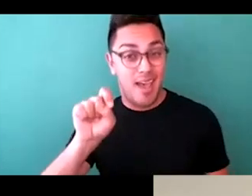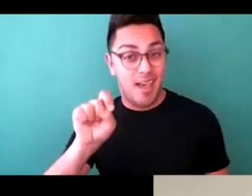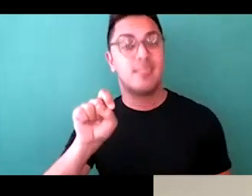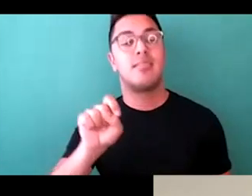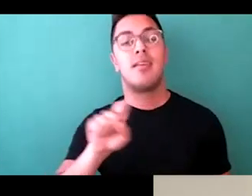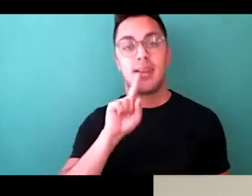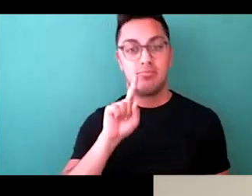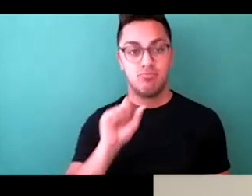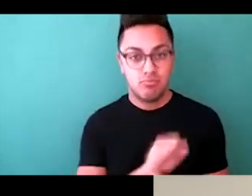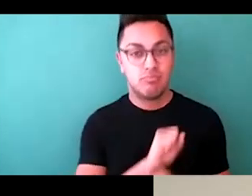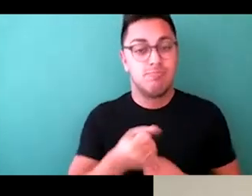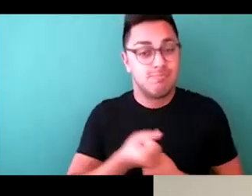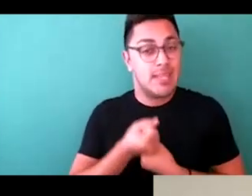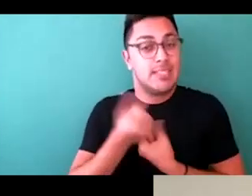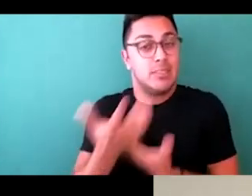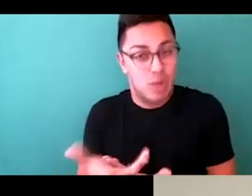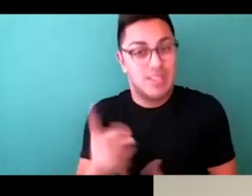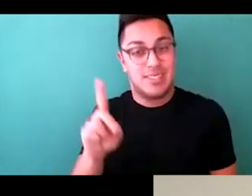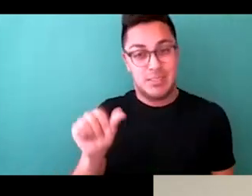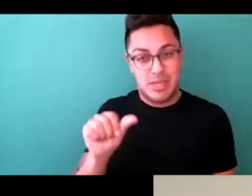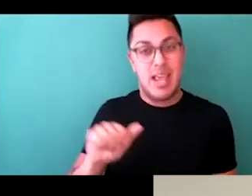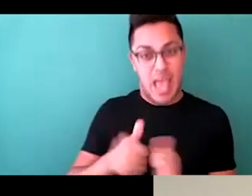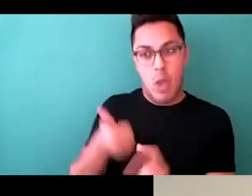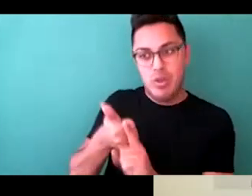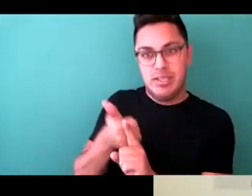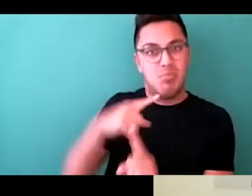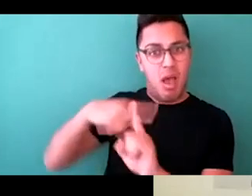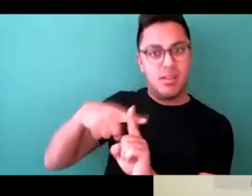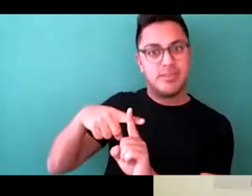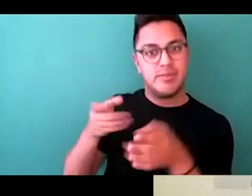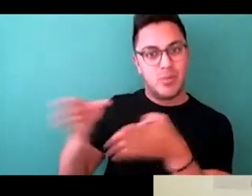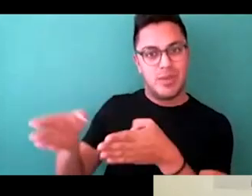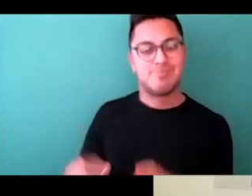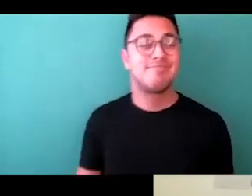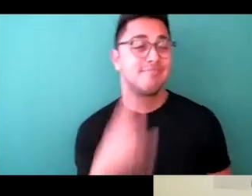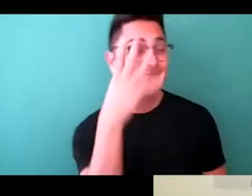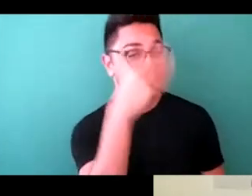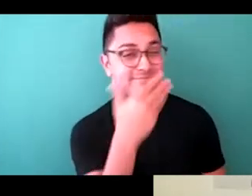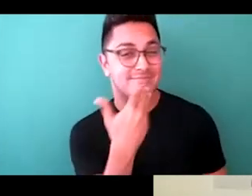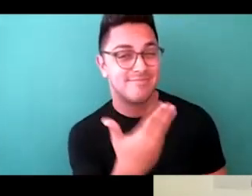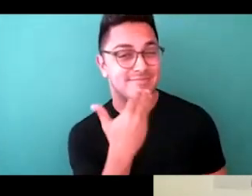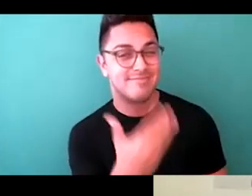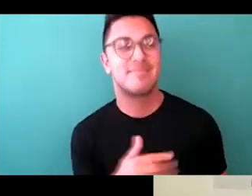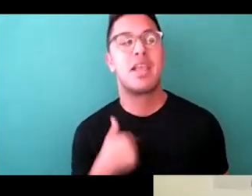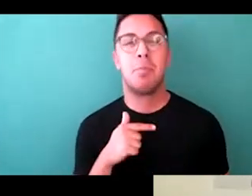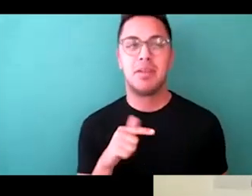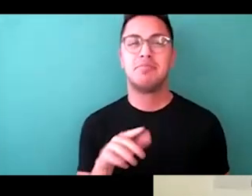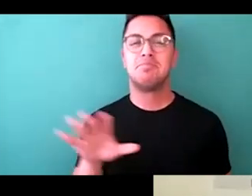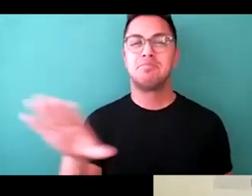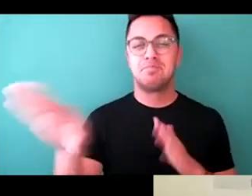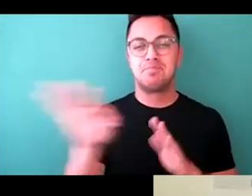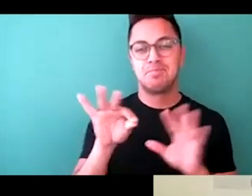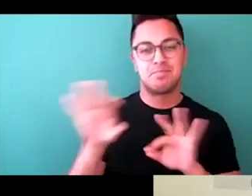disability how it is positively. Beautiful. Thank you. I'm going to pull out a couple of things